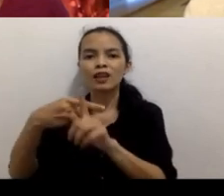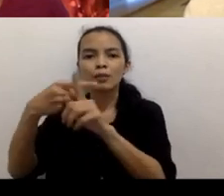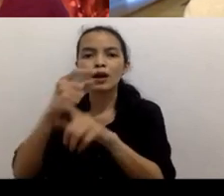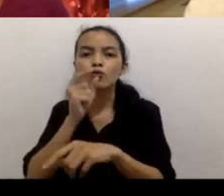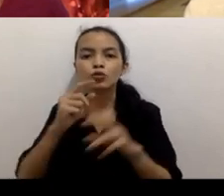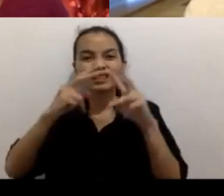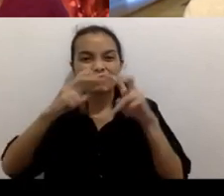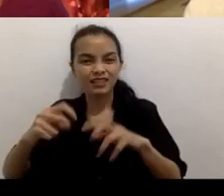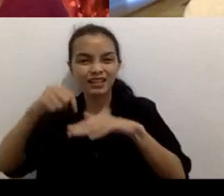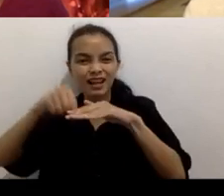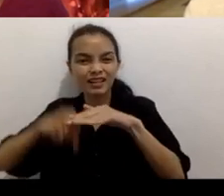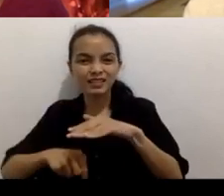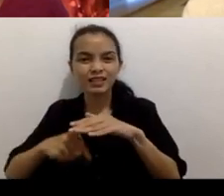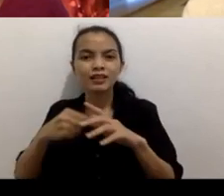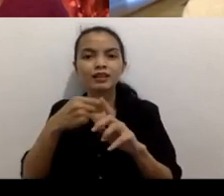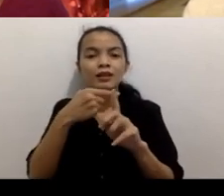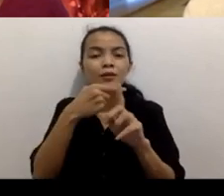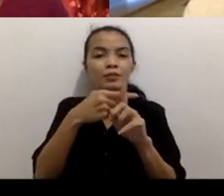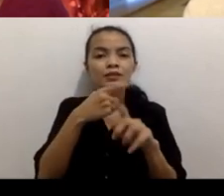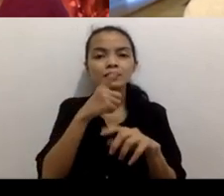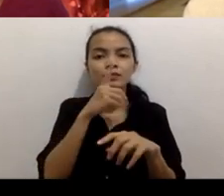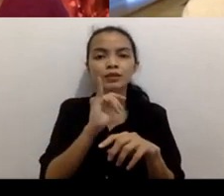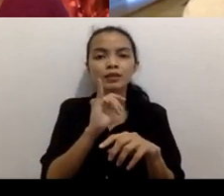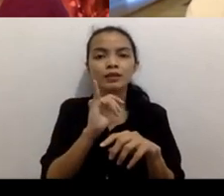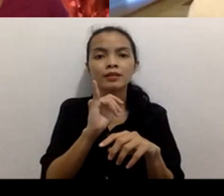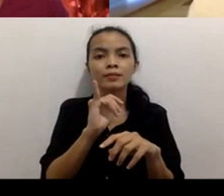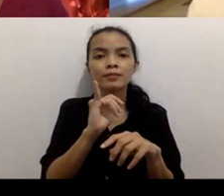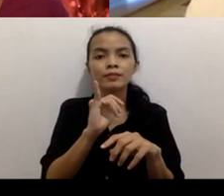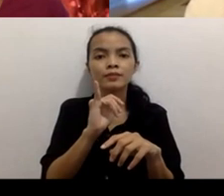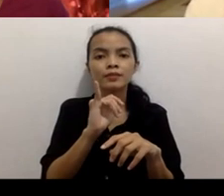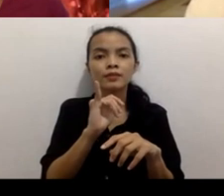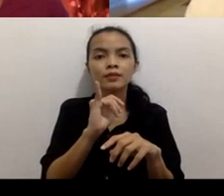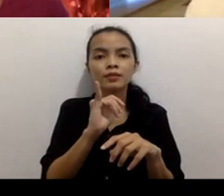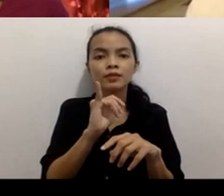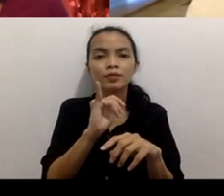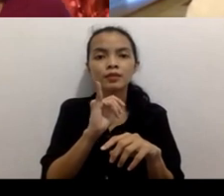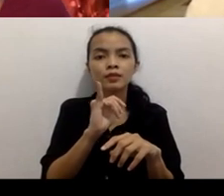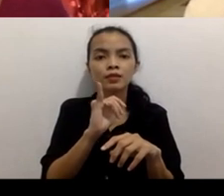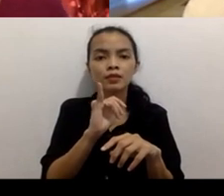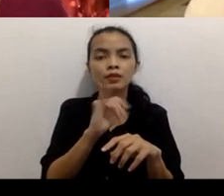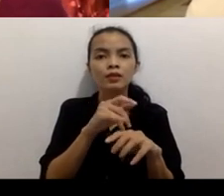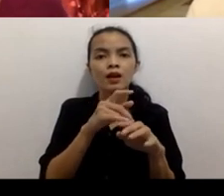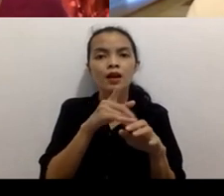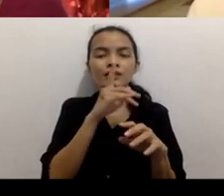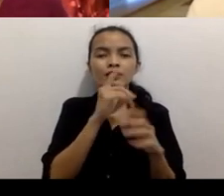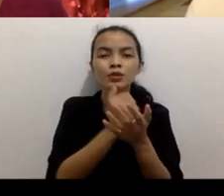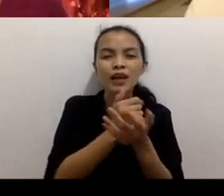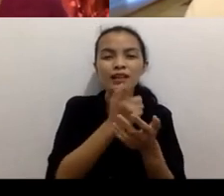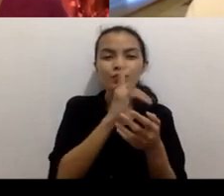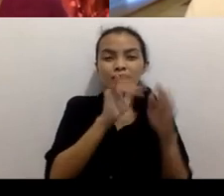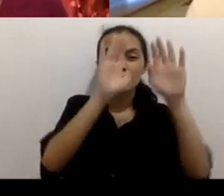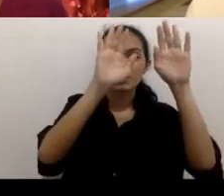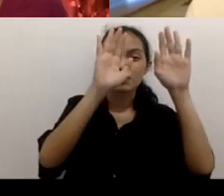interviews we did was no different from what had been already widely reported in news media so what's the point of us